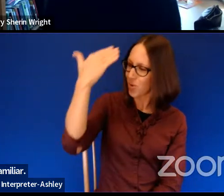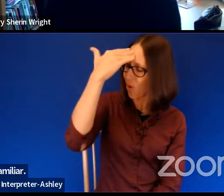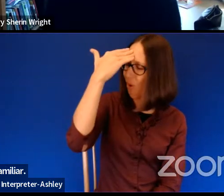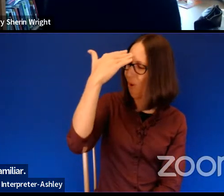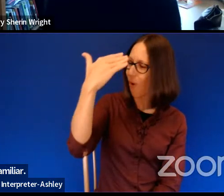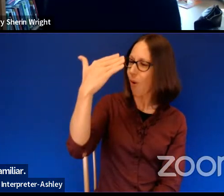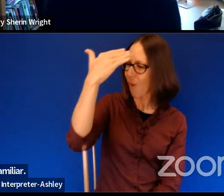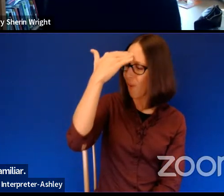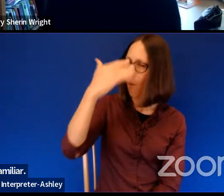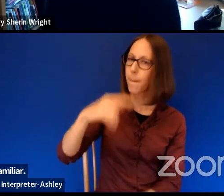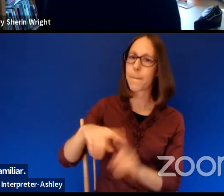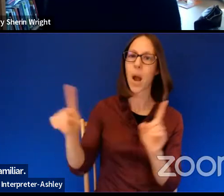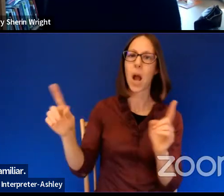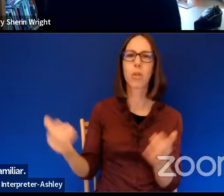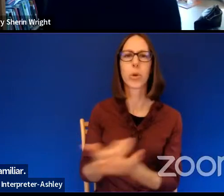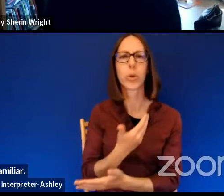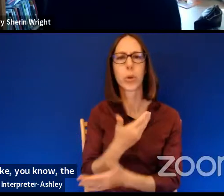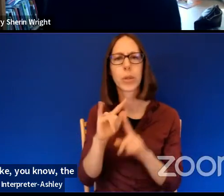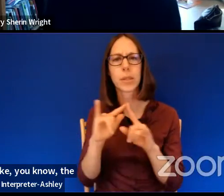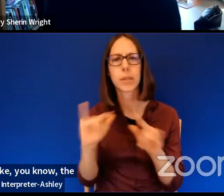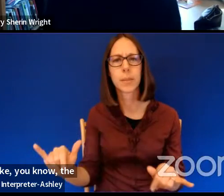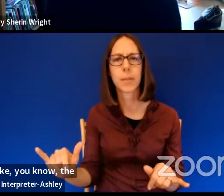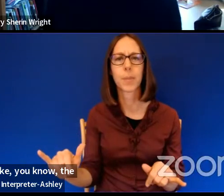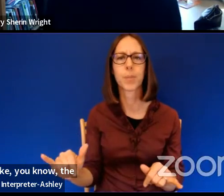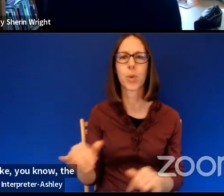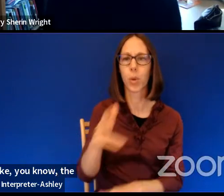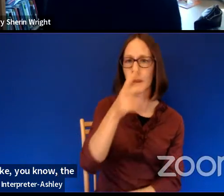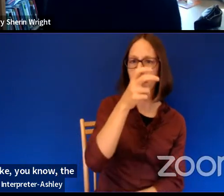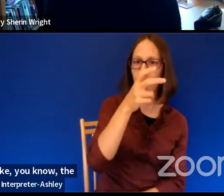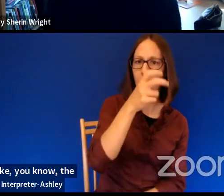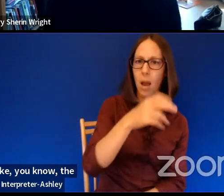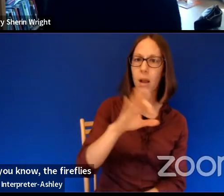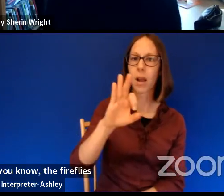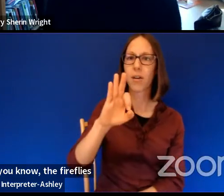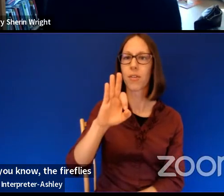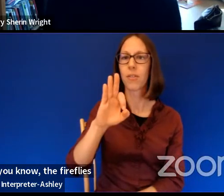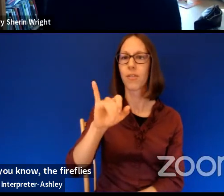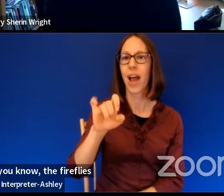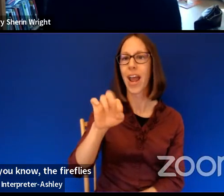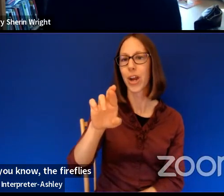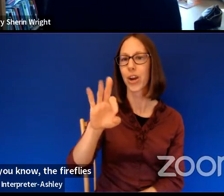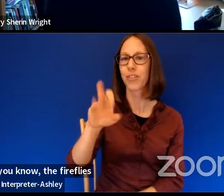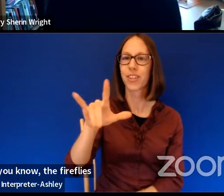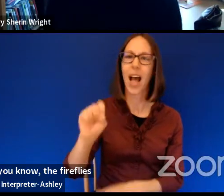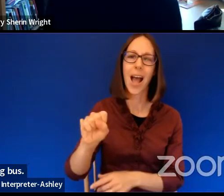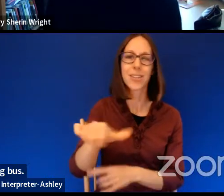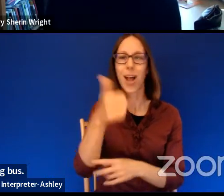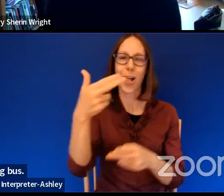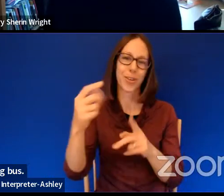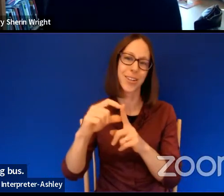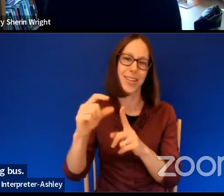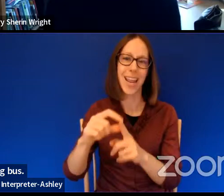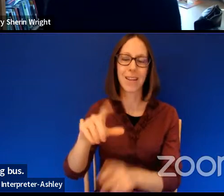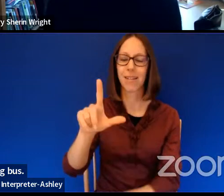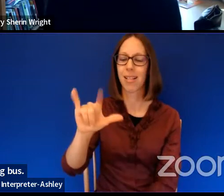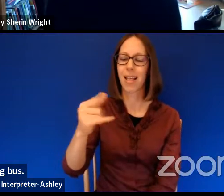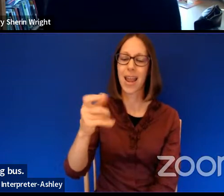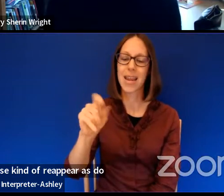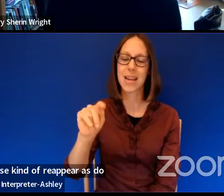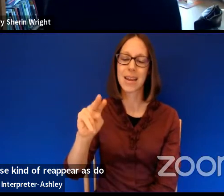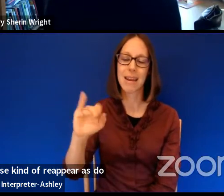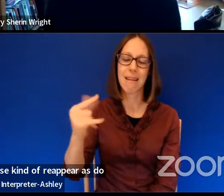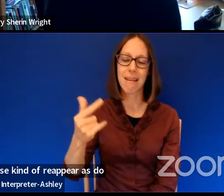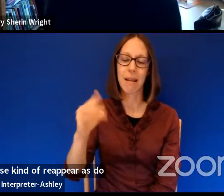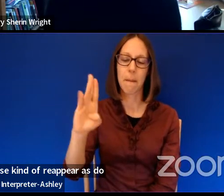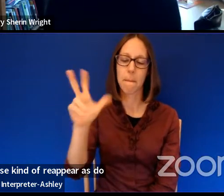like, you know, the fireflies or the lightning bugs, however you think of them, those kind of reappear as do the mason jars. And some of that